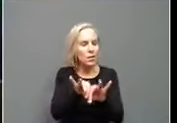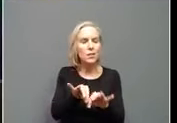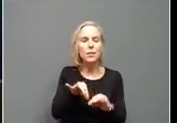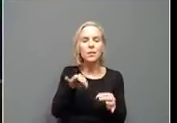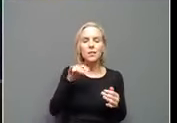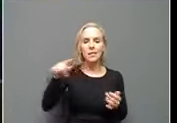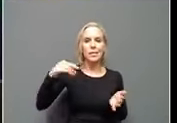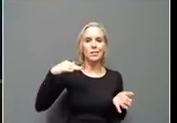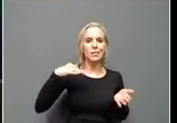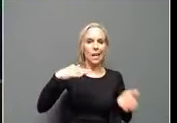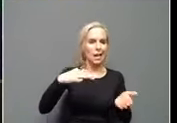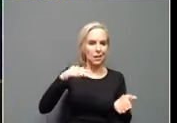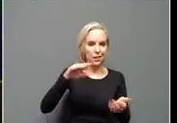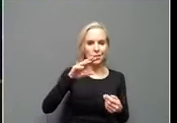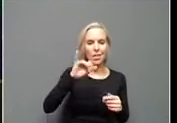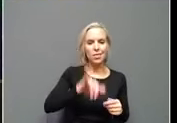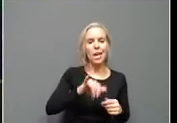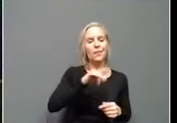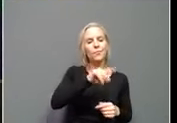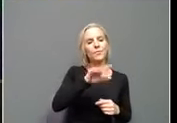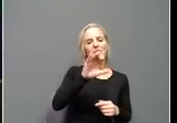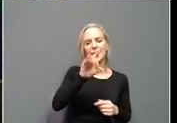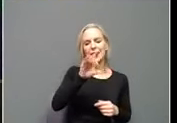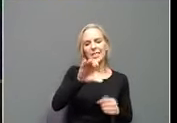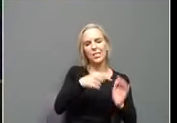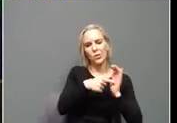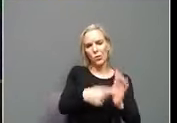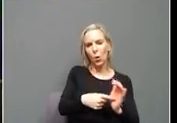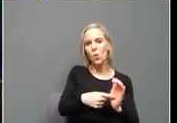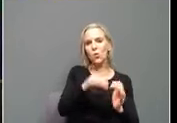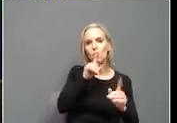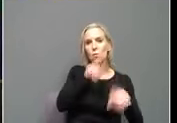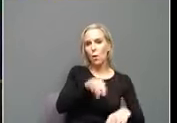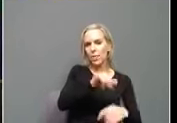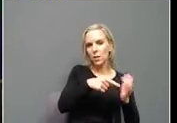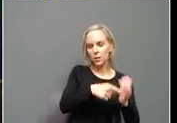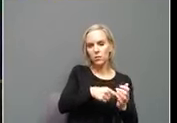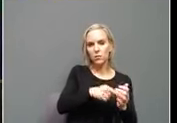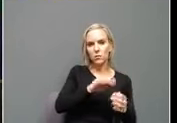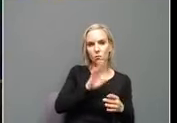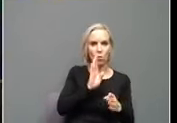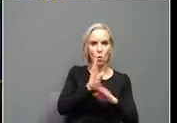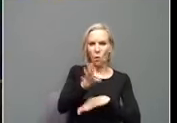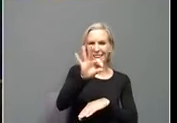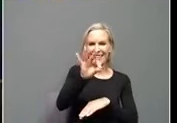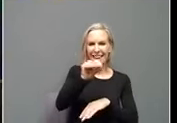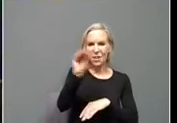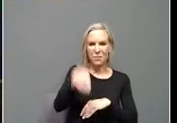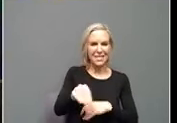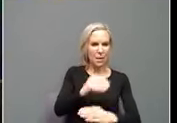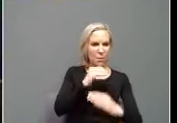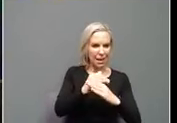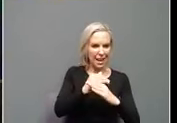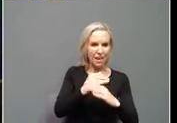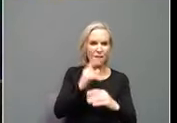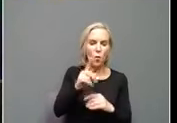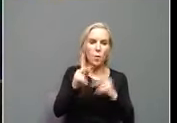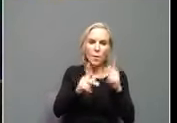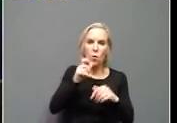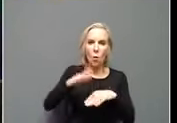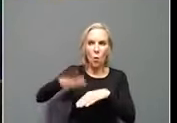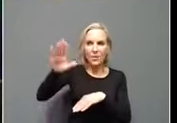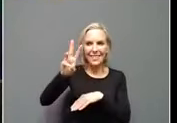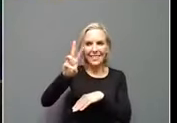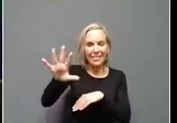mortality weekly report, uh, I believe showed that it's over 90% protective for people over 65 for